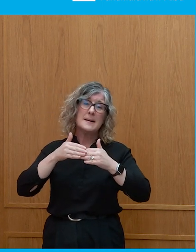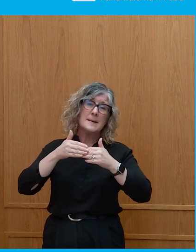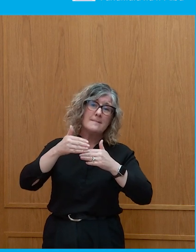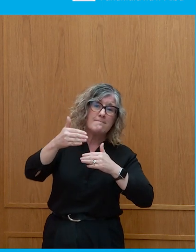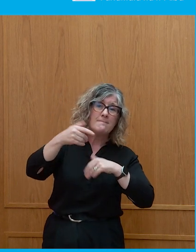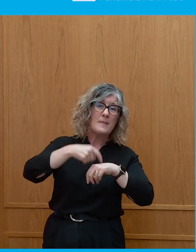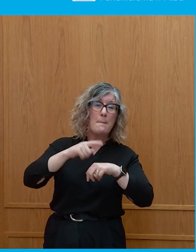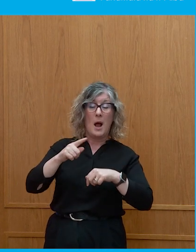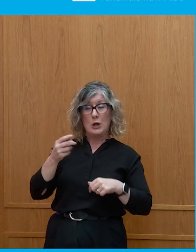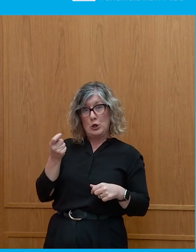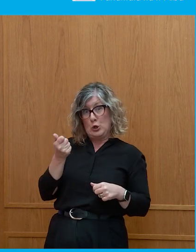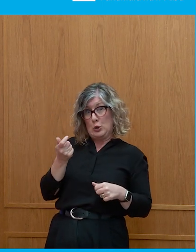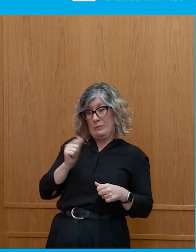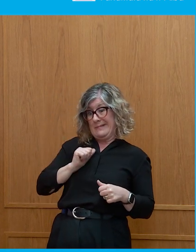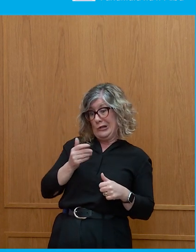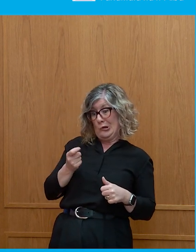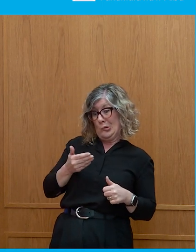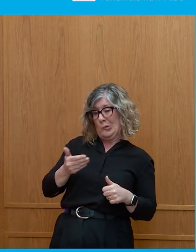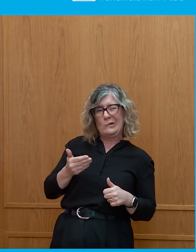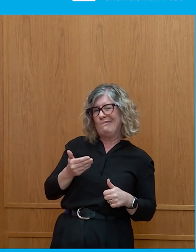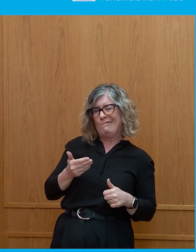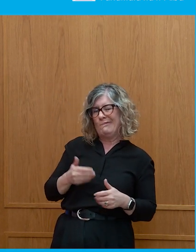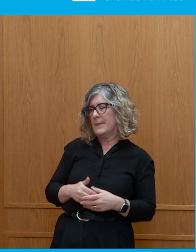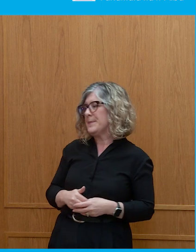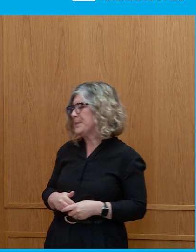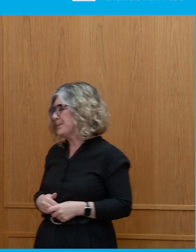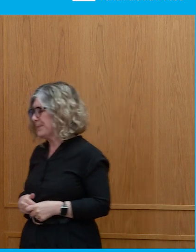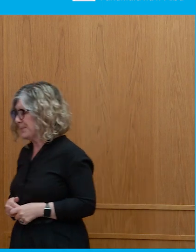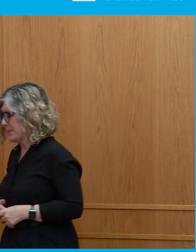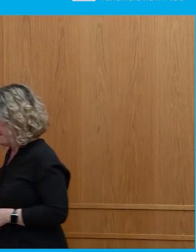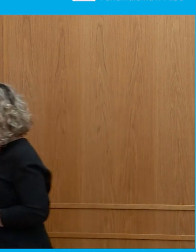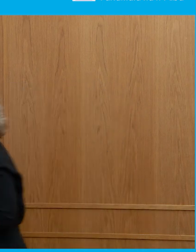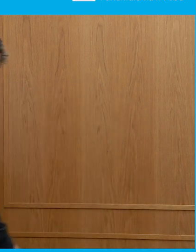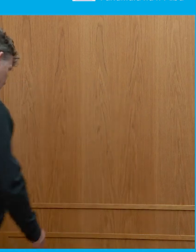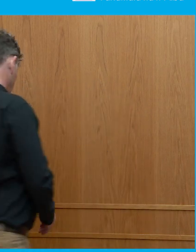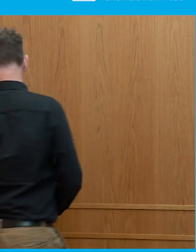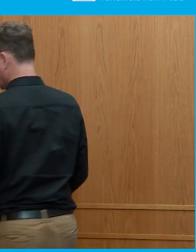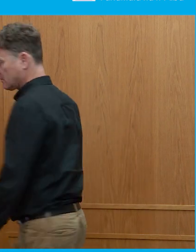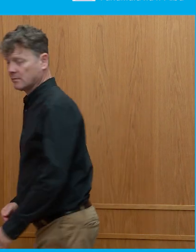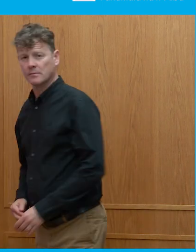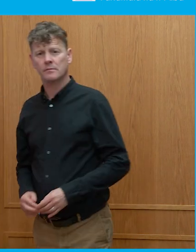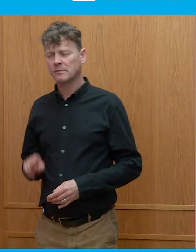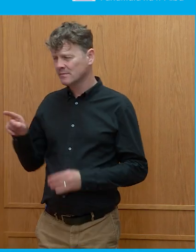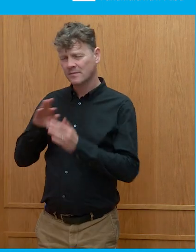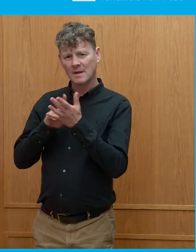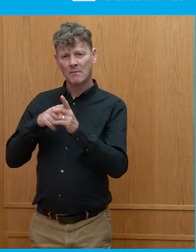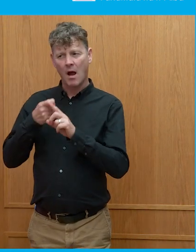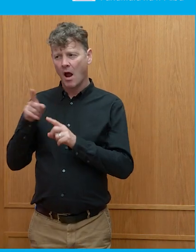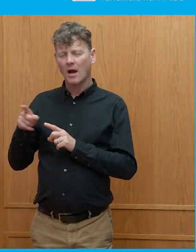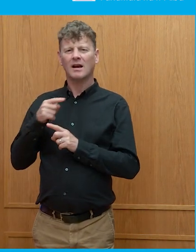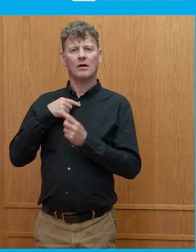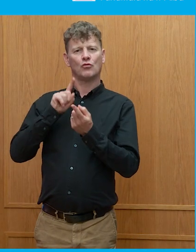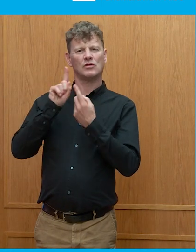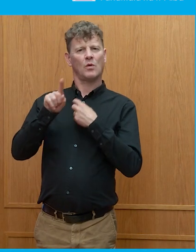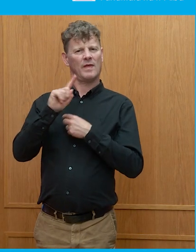not anytime soon. Yeah. And Mark, have you got a final reflection? think on the first question, yeah, when we were definitely on this